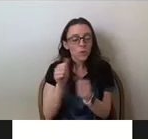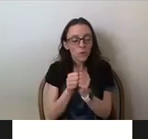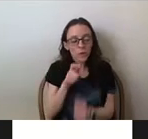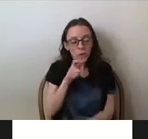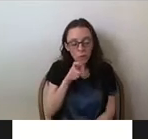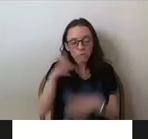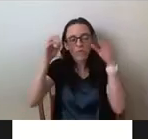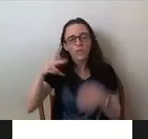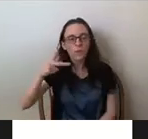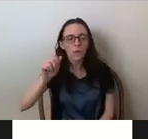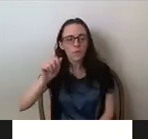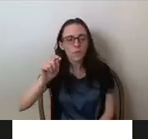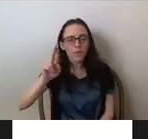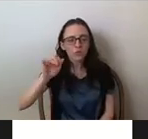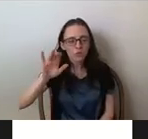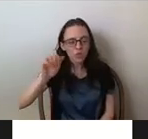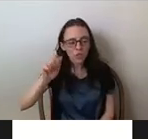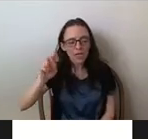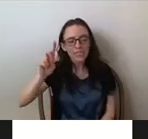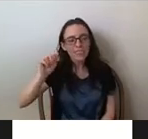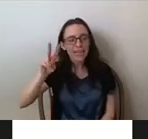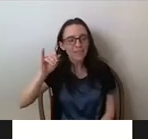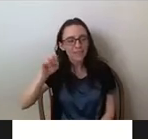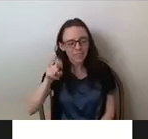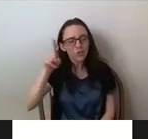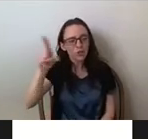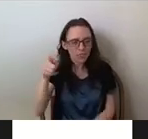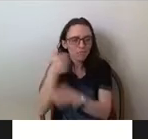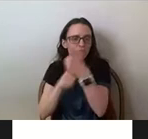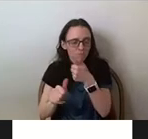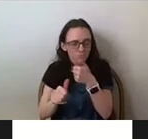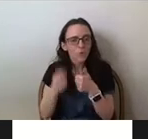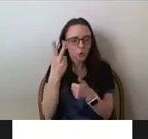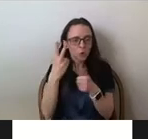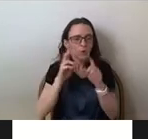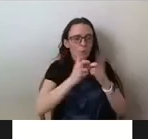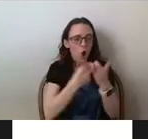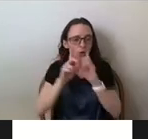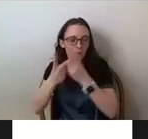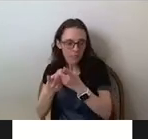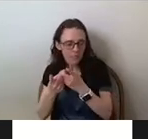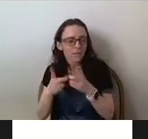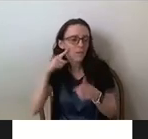Davis who was housed between CAMD and CSSH on this project in preparation for her book project.